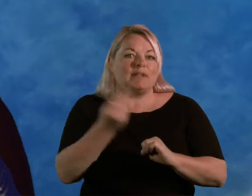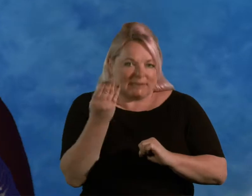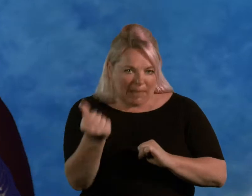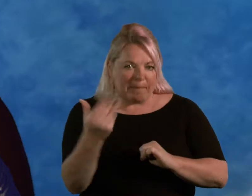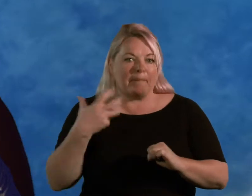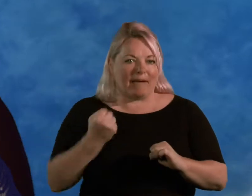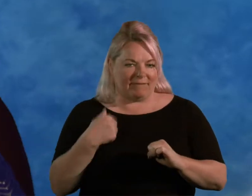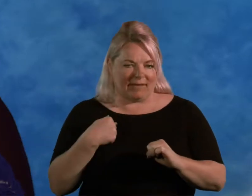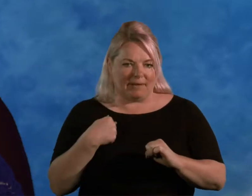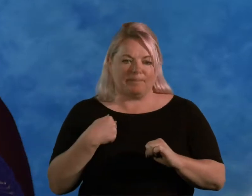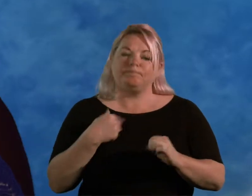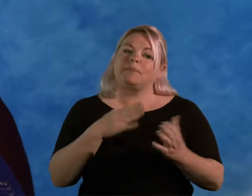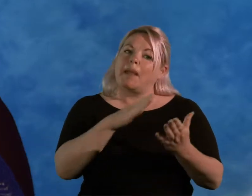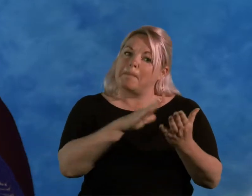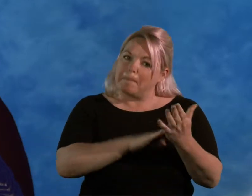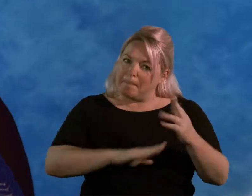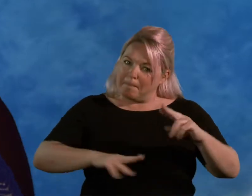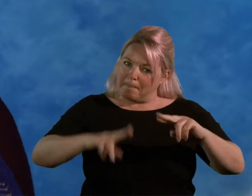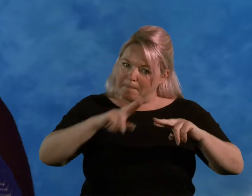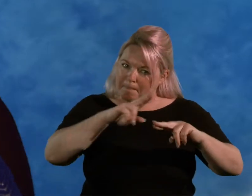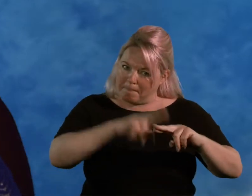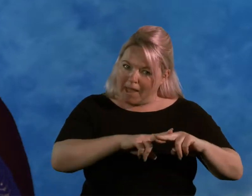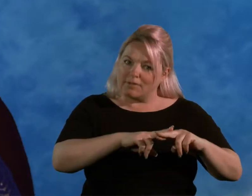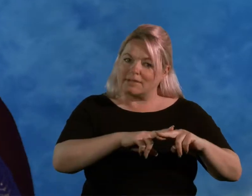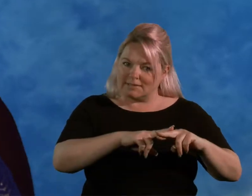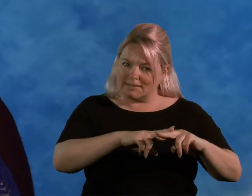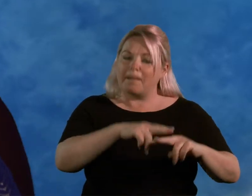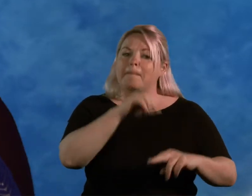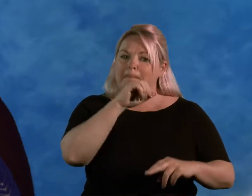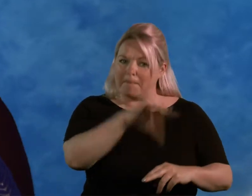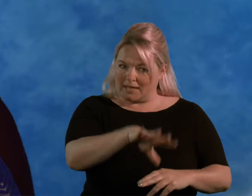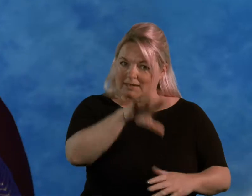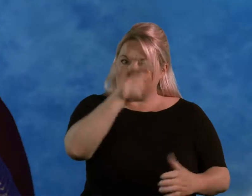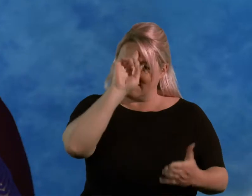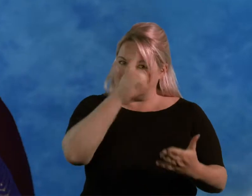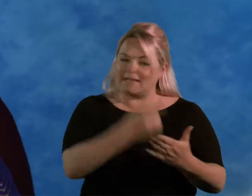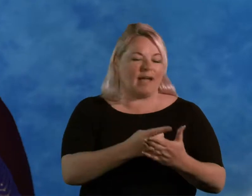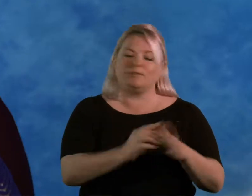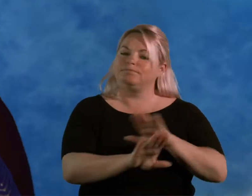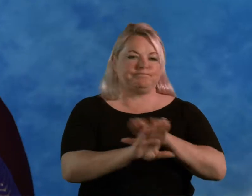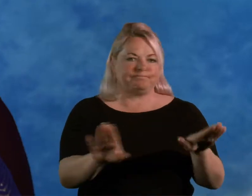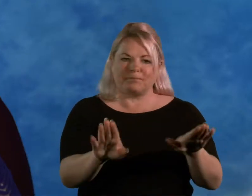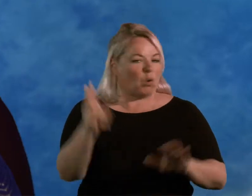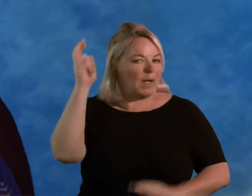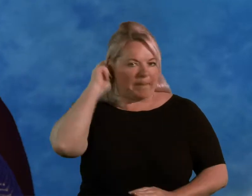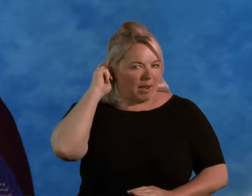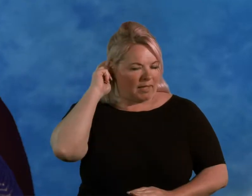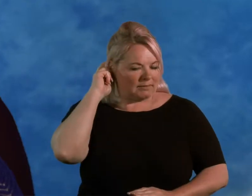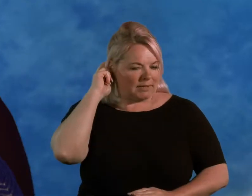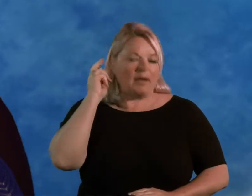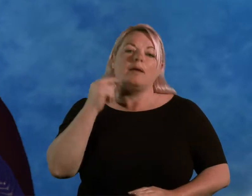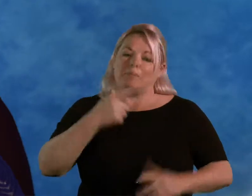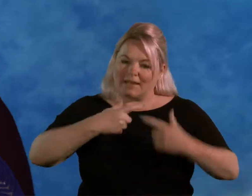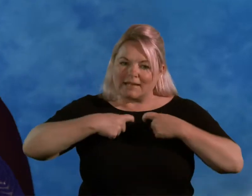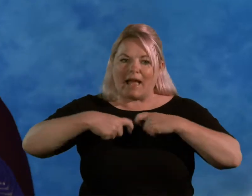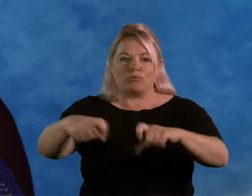so they made that decision after a long, a long time to, for me not to have the cochlear implant then, but actually to carry